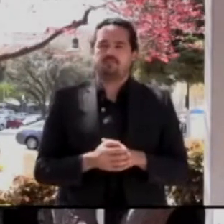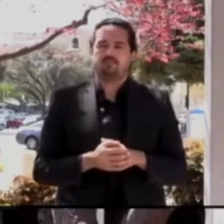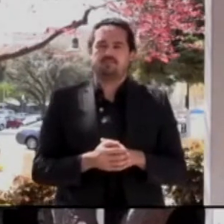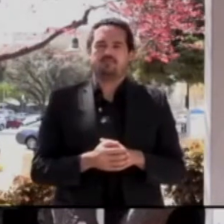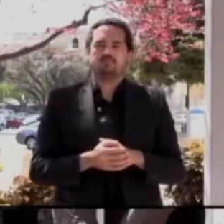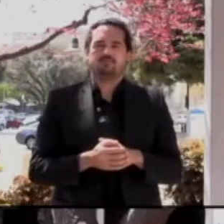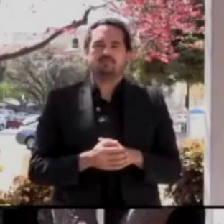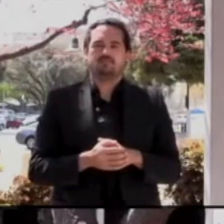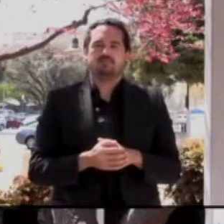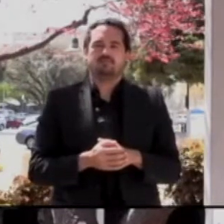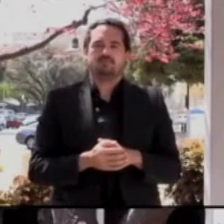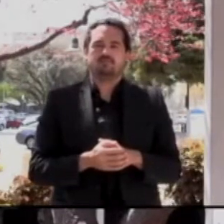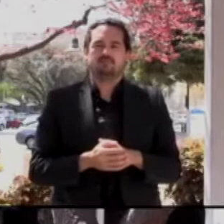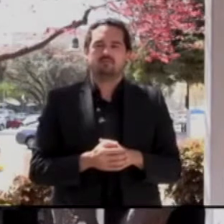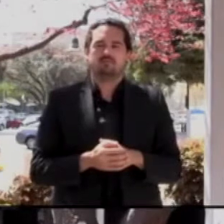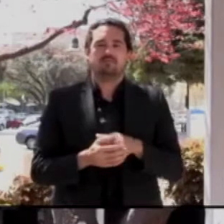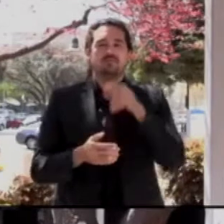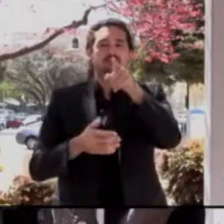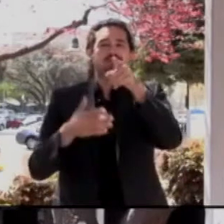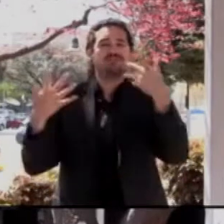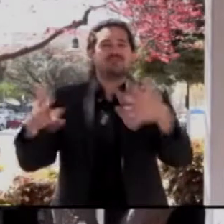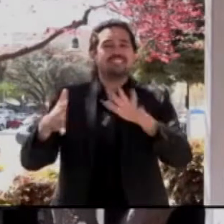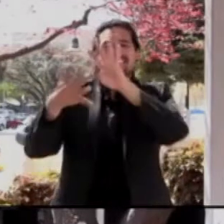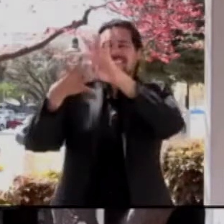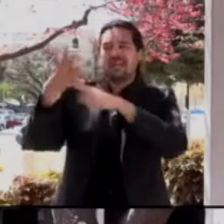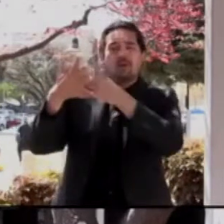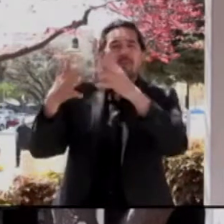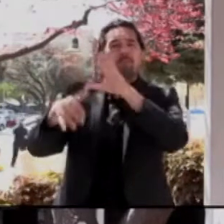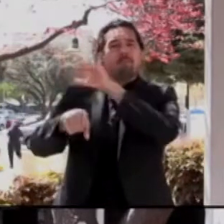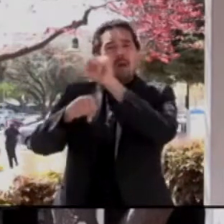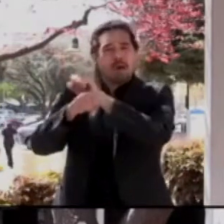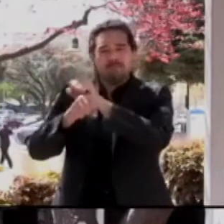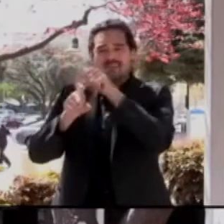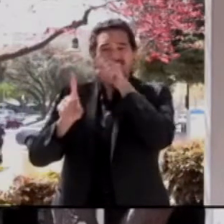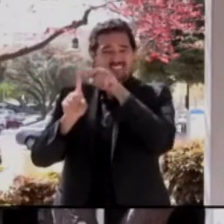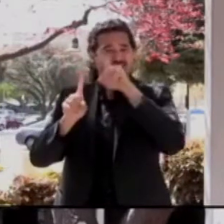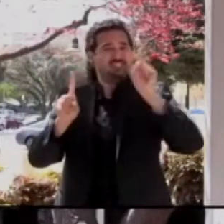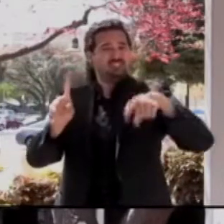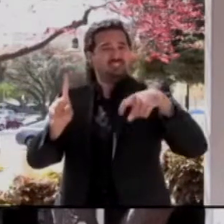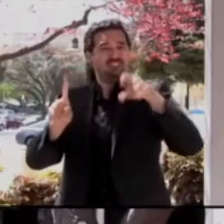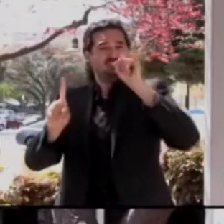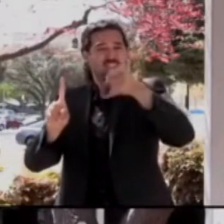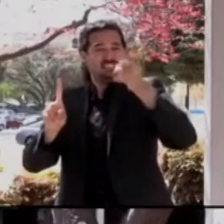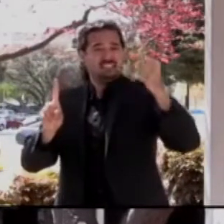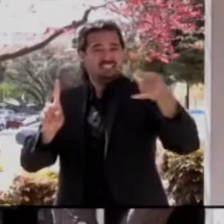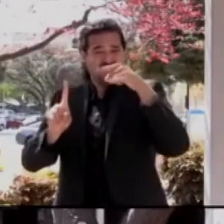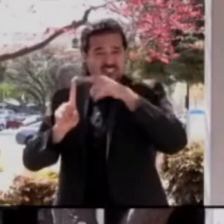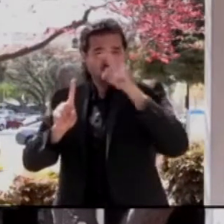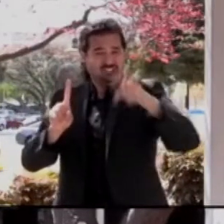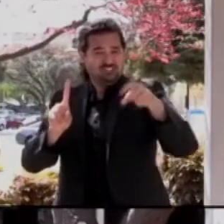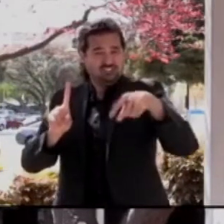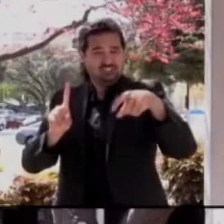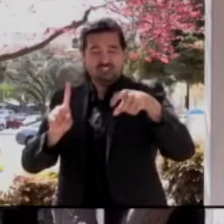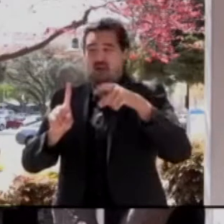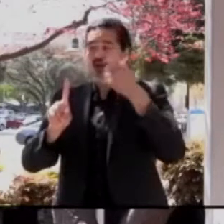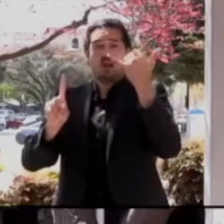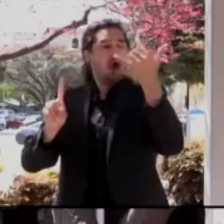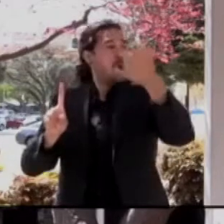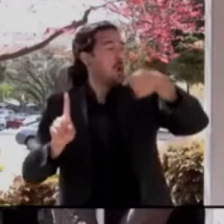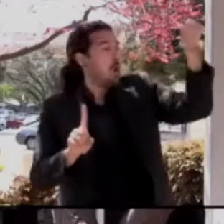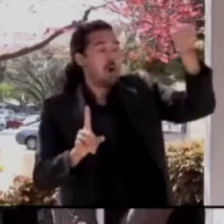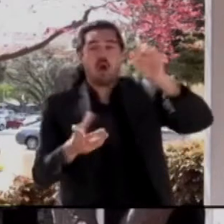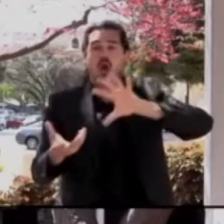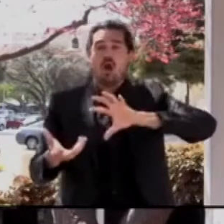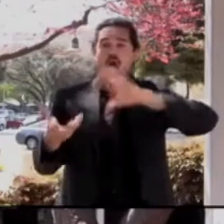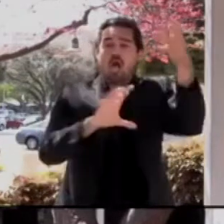existing appointments with J&J that perhaps are scheduled to receive a J&J vaccine will be accommodated by one of the